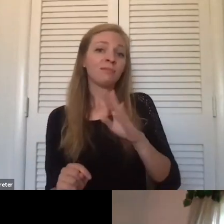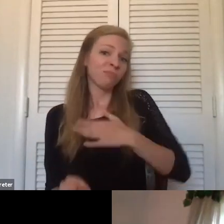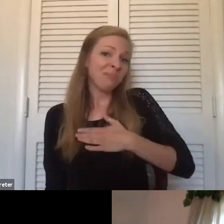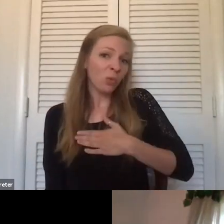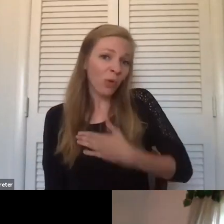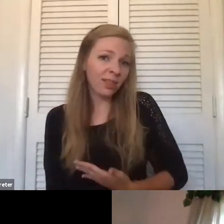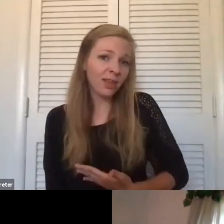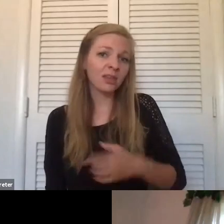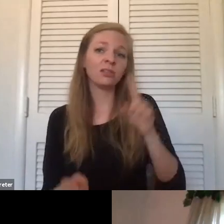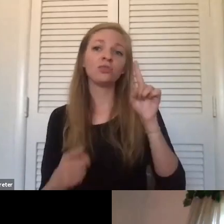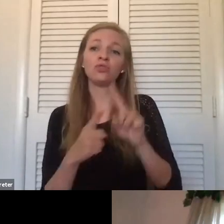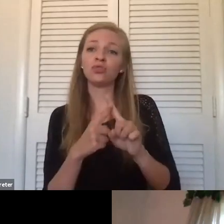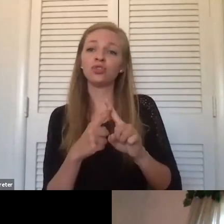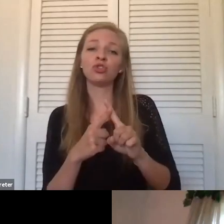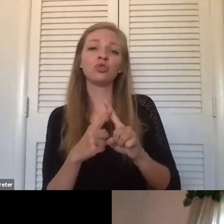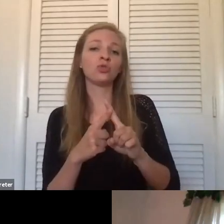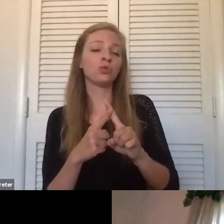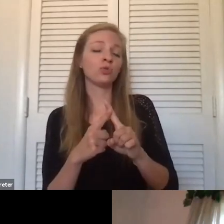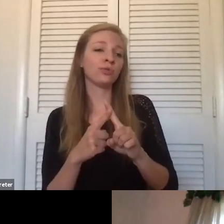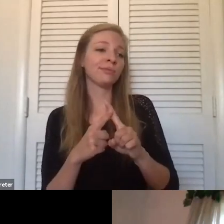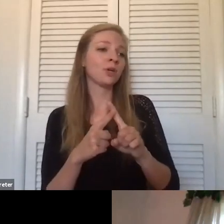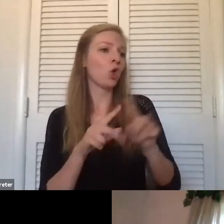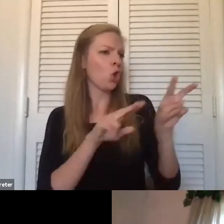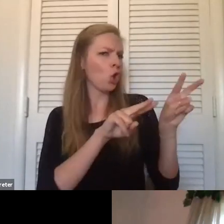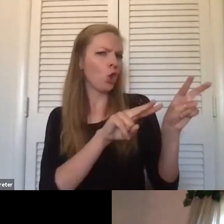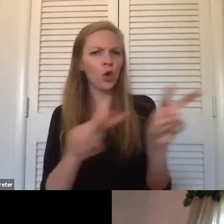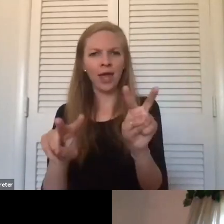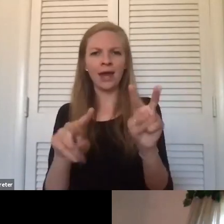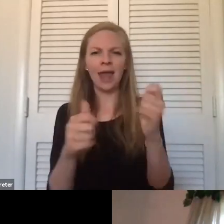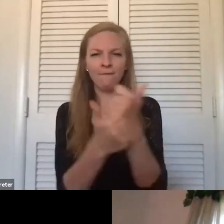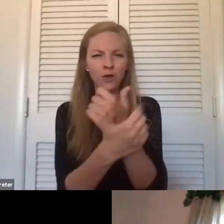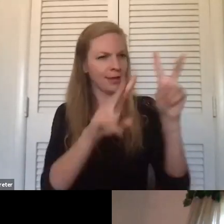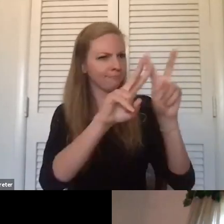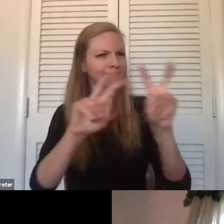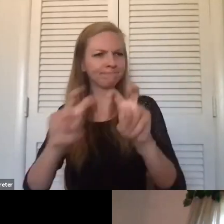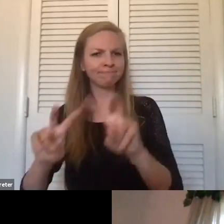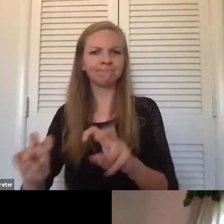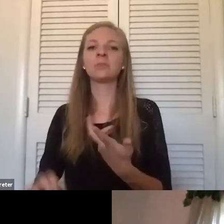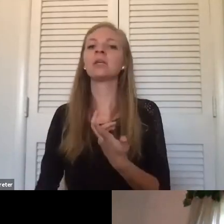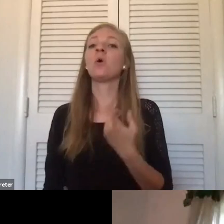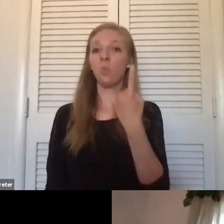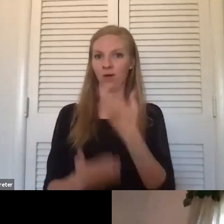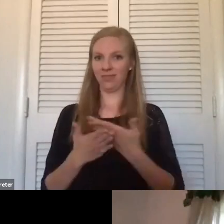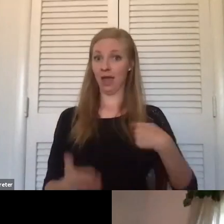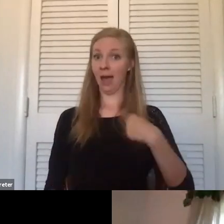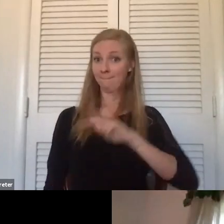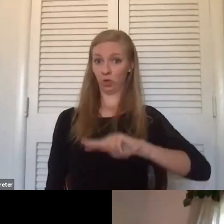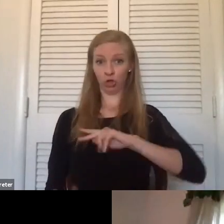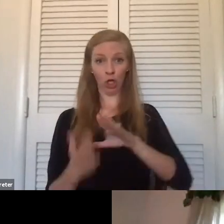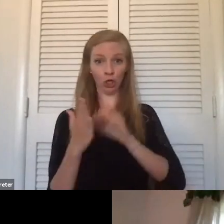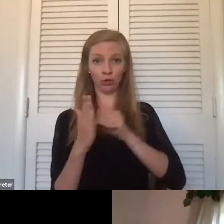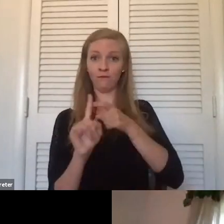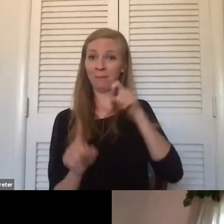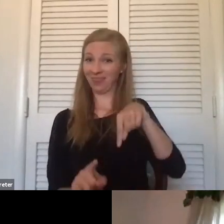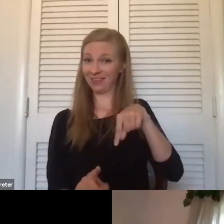look at everything. And like one of the things that I personally learned in this whole